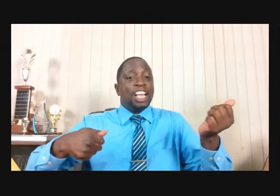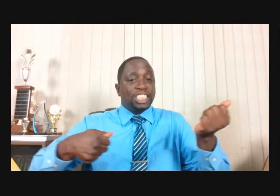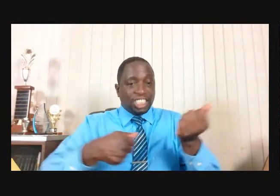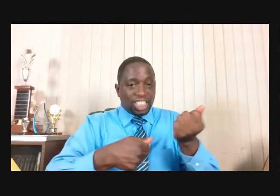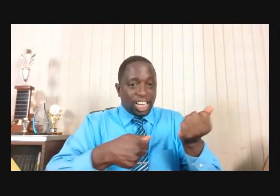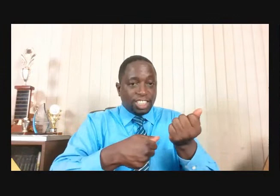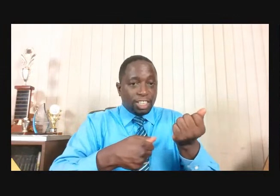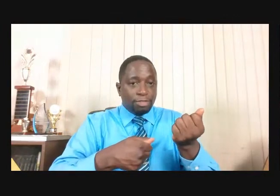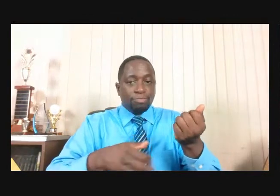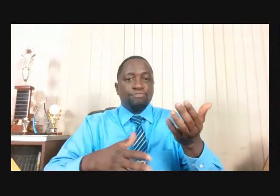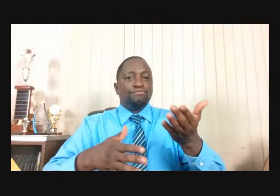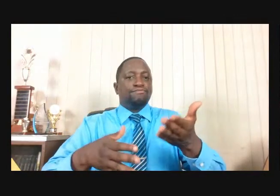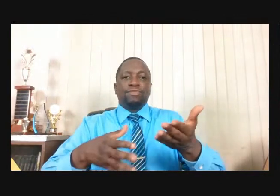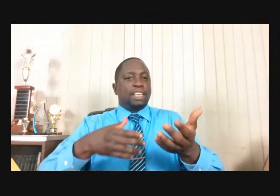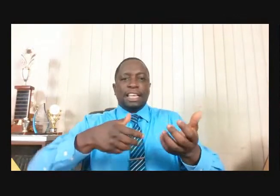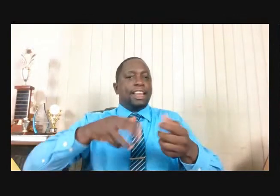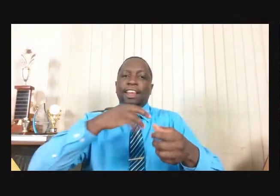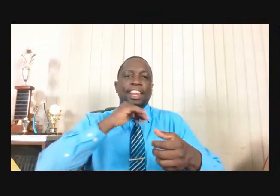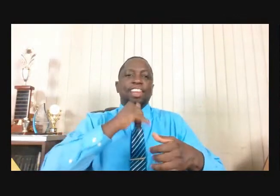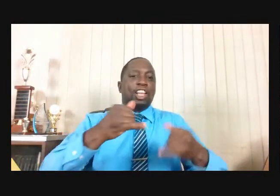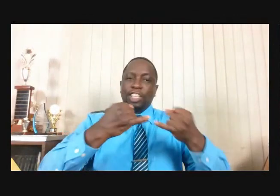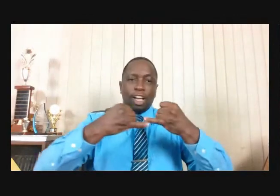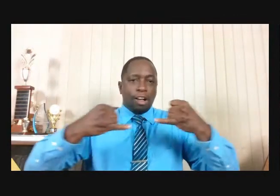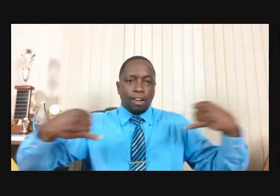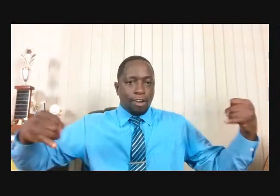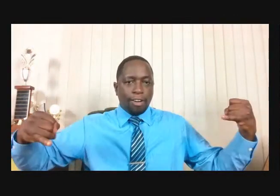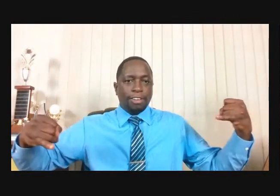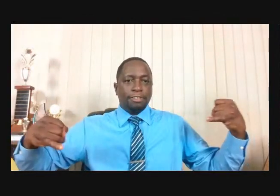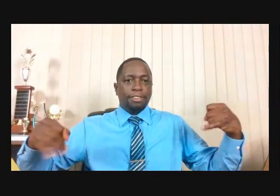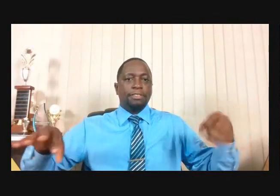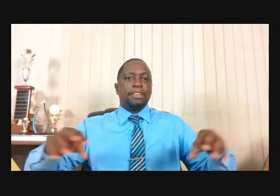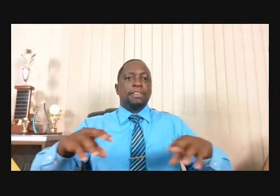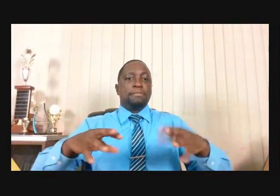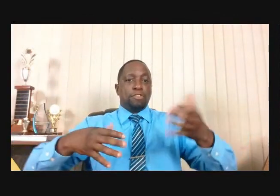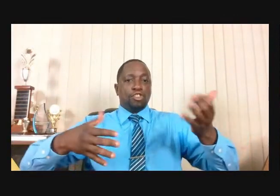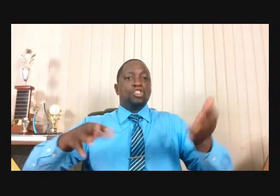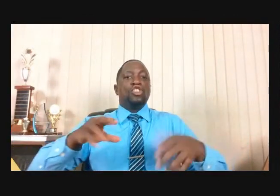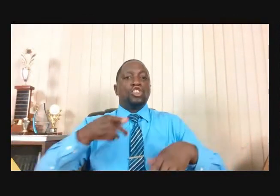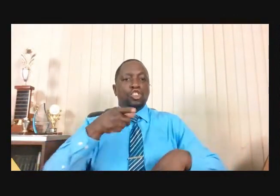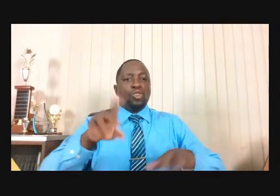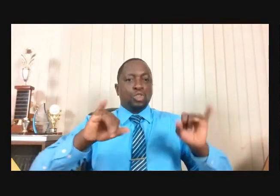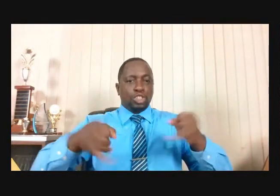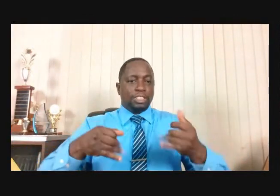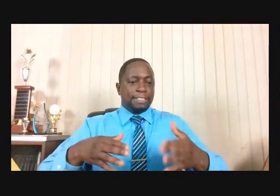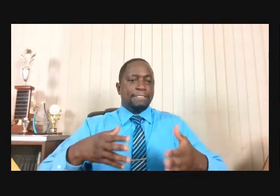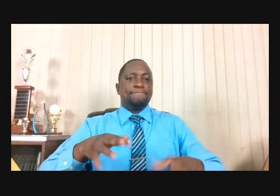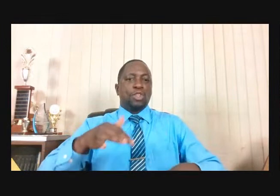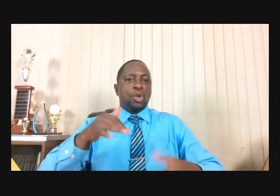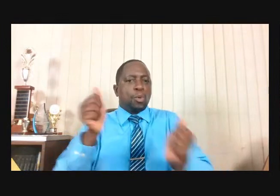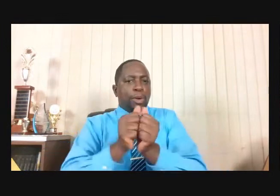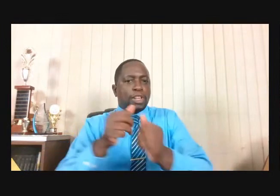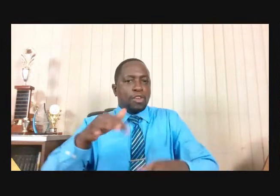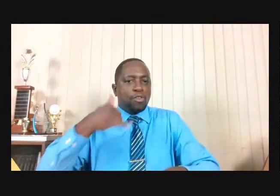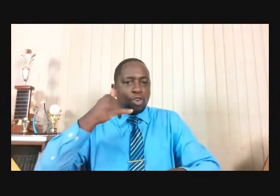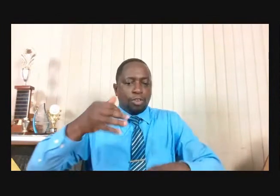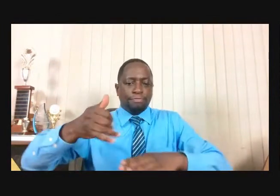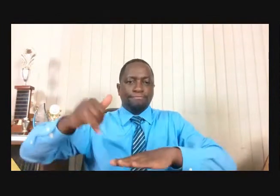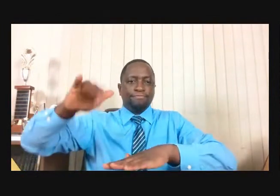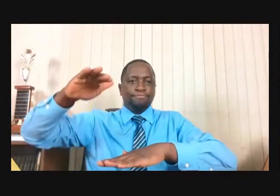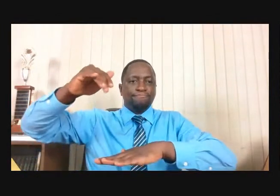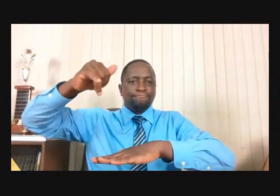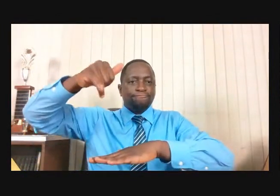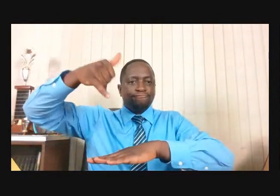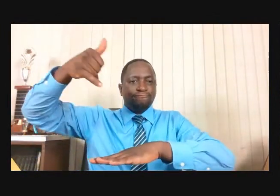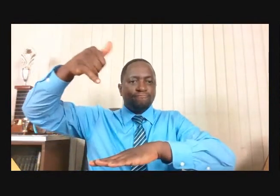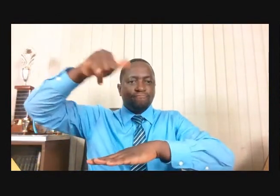charger. You can't look at the day and say, look, there's a blessing on the day. You can't see the connection.